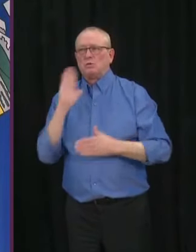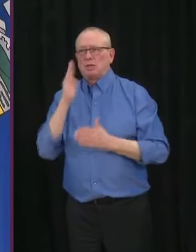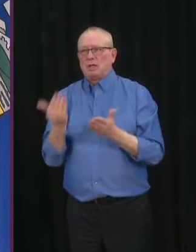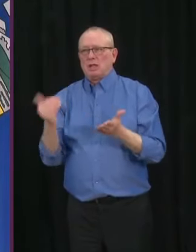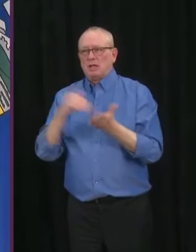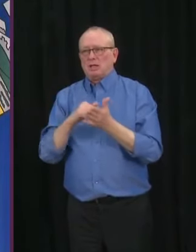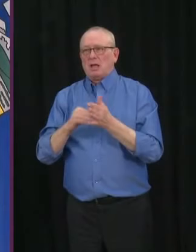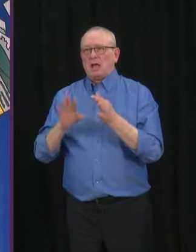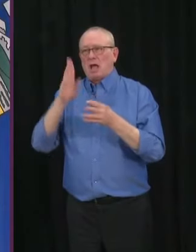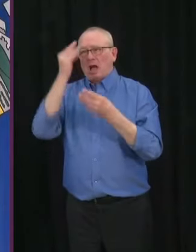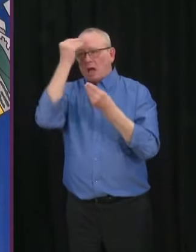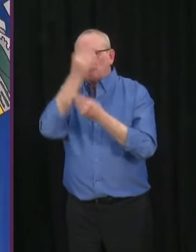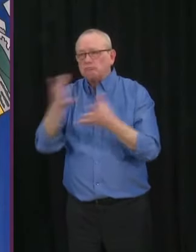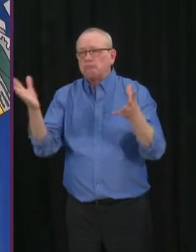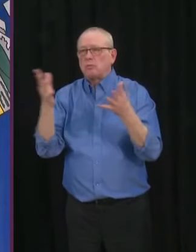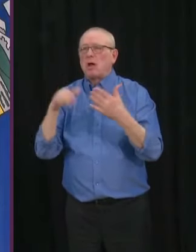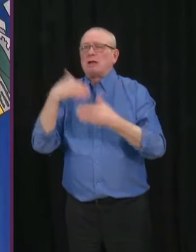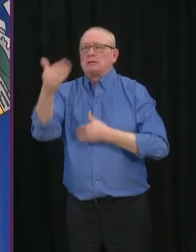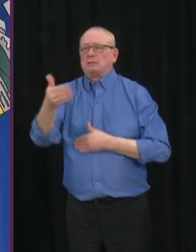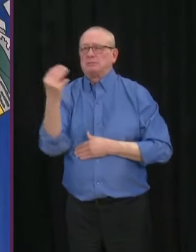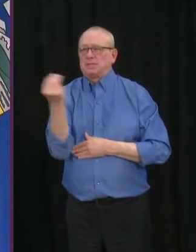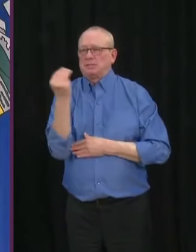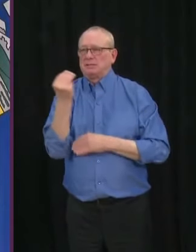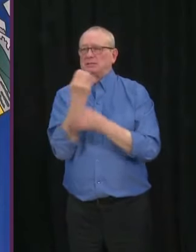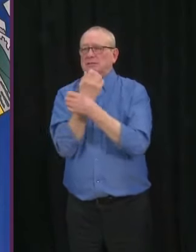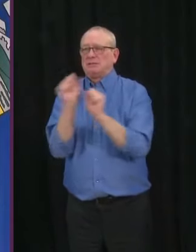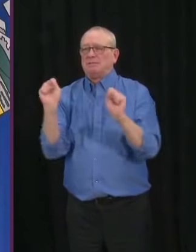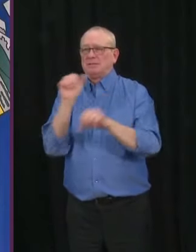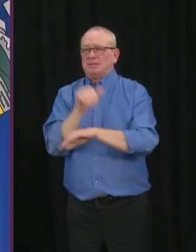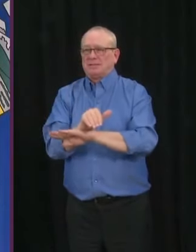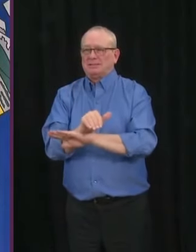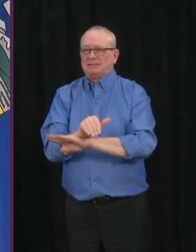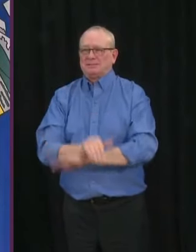afternoon. Have a safe night. Thank you, Tom. Okay.